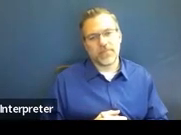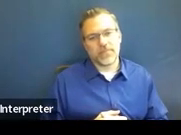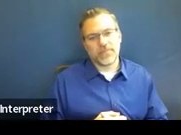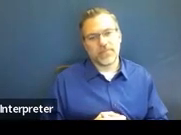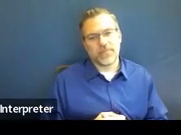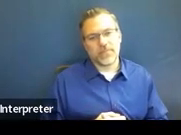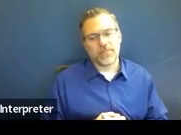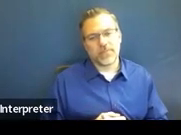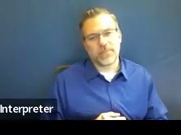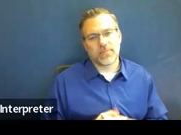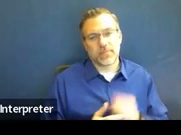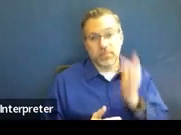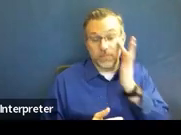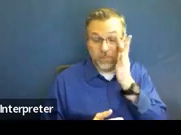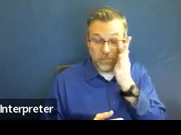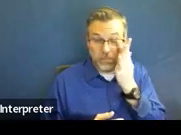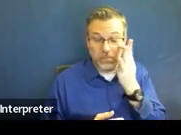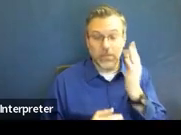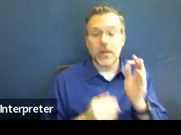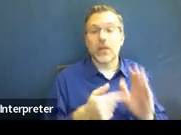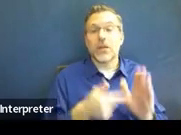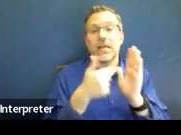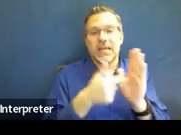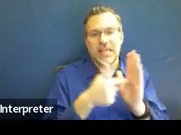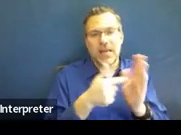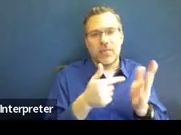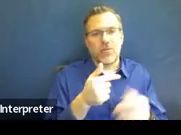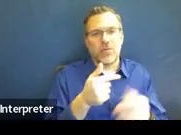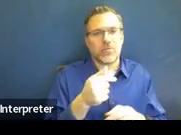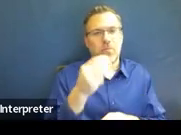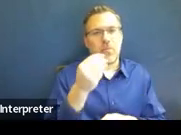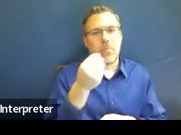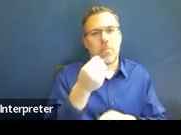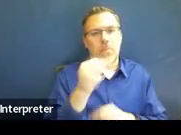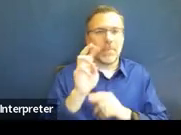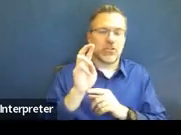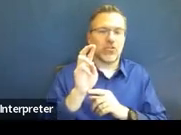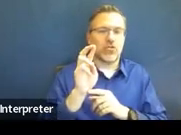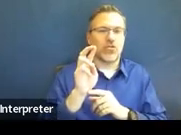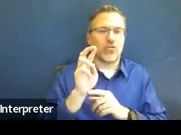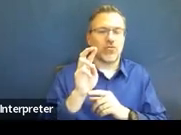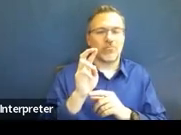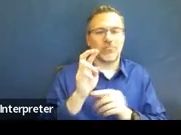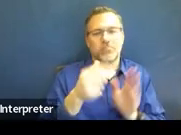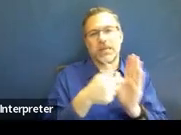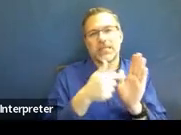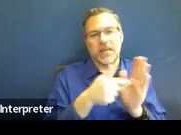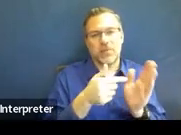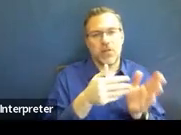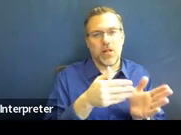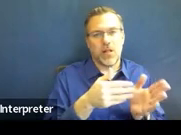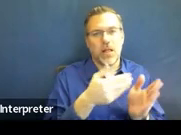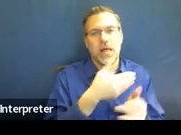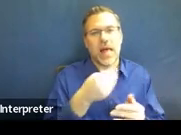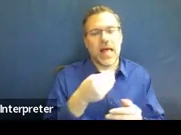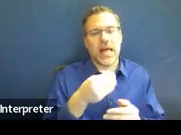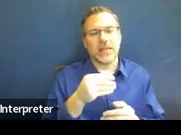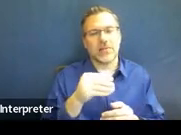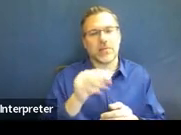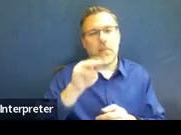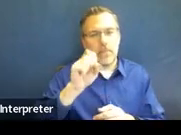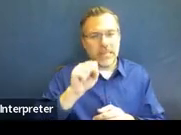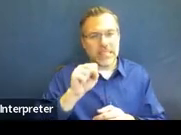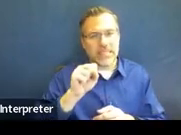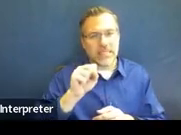And then a little example, we've got Mr. Exemplar and Ms. True, and you can see here that they have given permission to